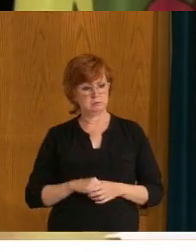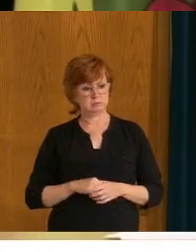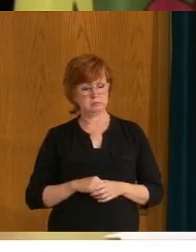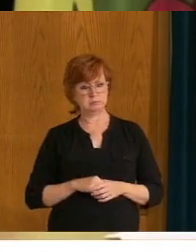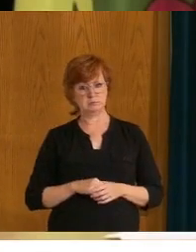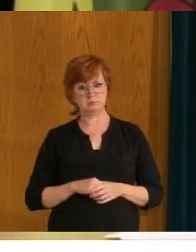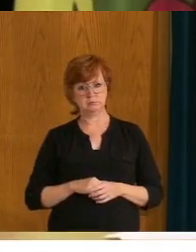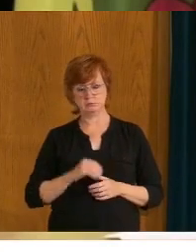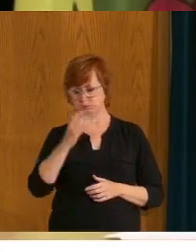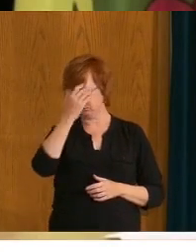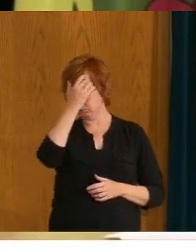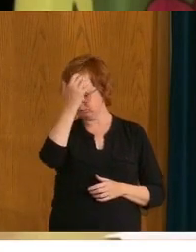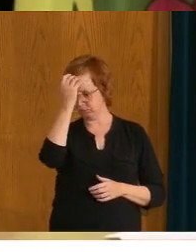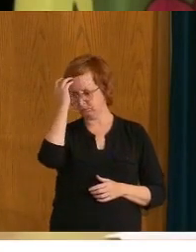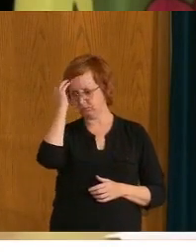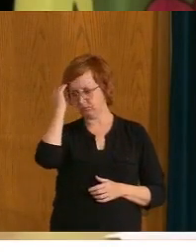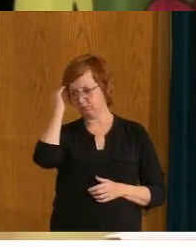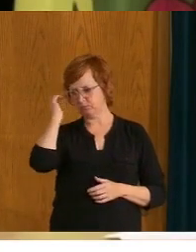haven't detected?